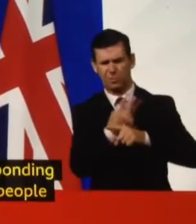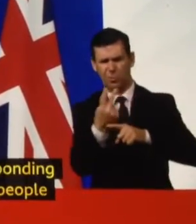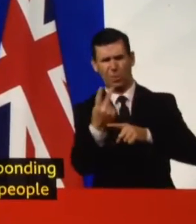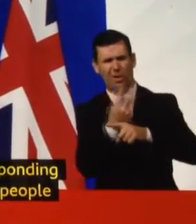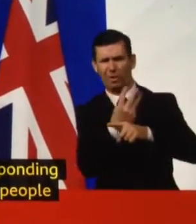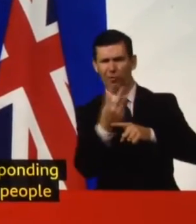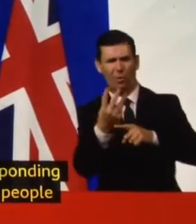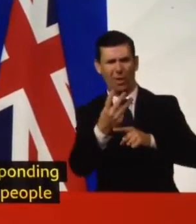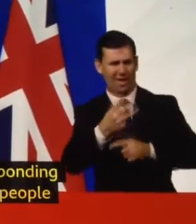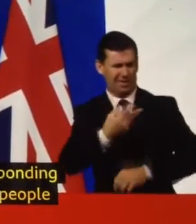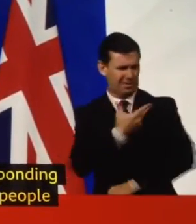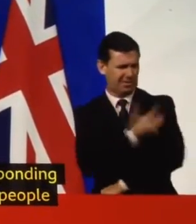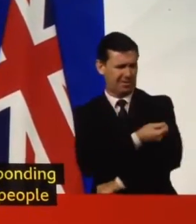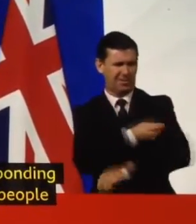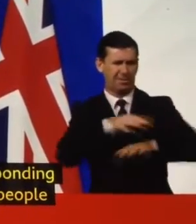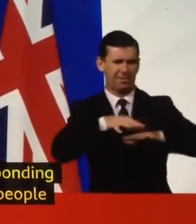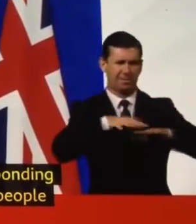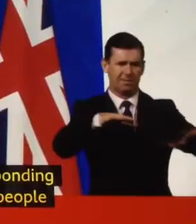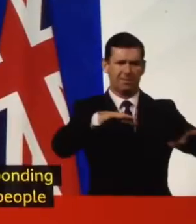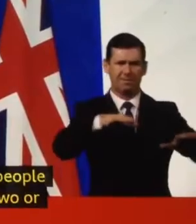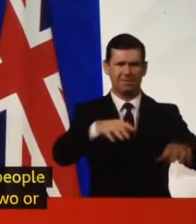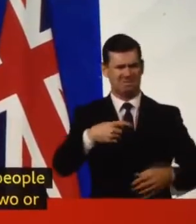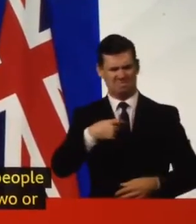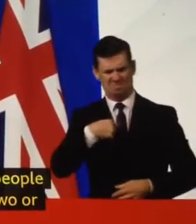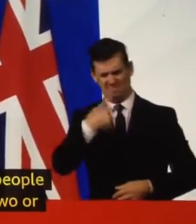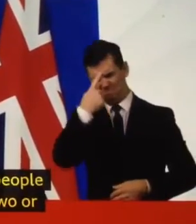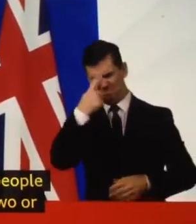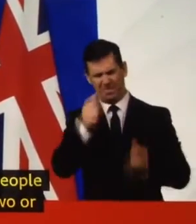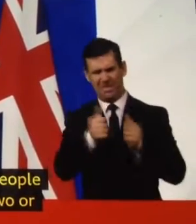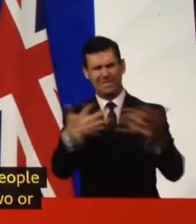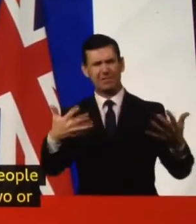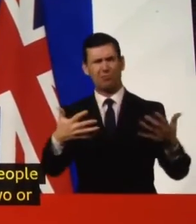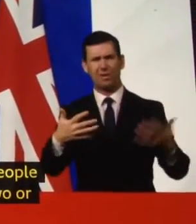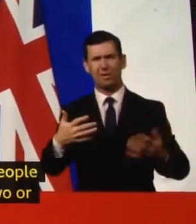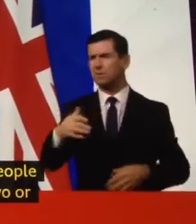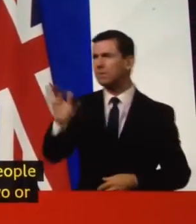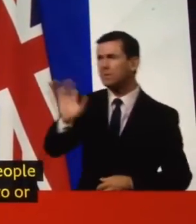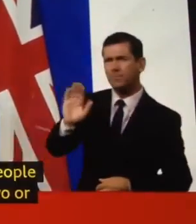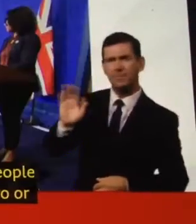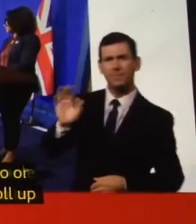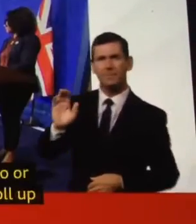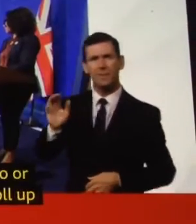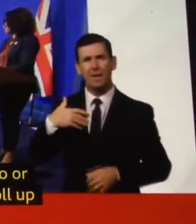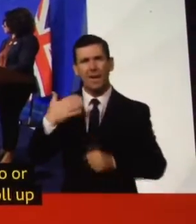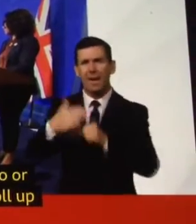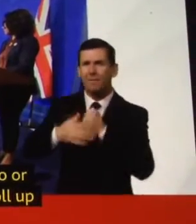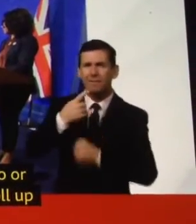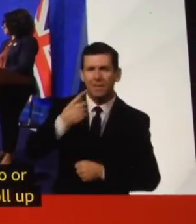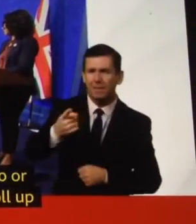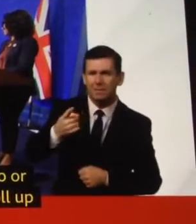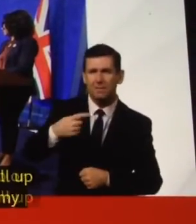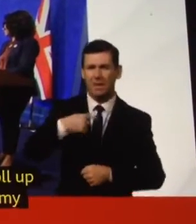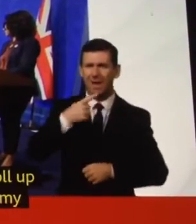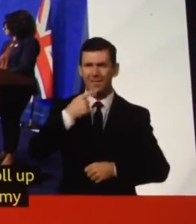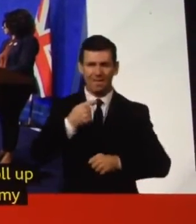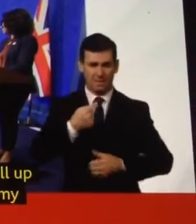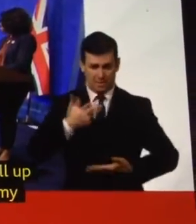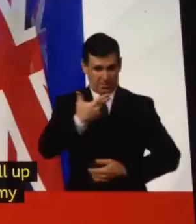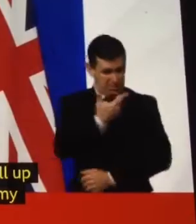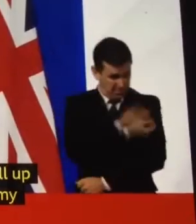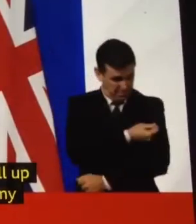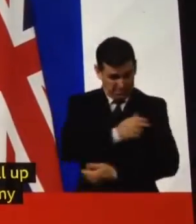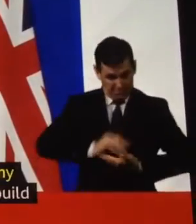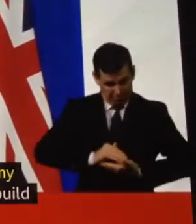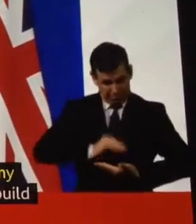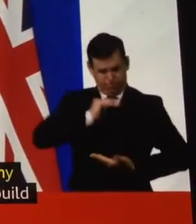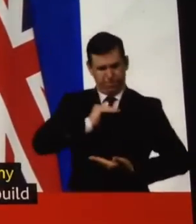vaccine rollout to get going. That's not my impression. It's... The immunity to build up. Well, I think that's... Actually, I think that